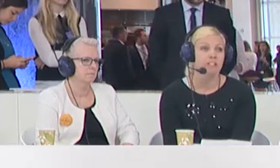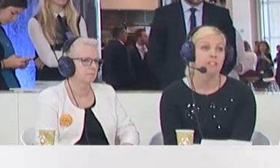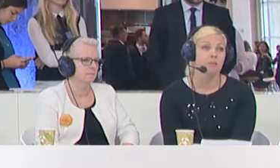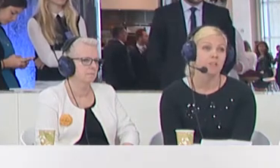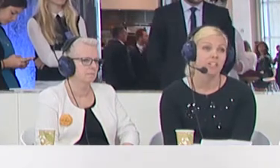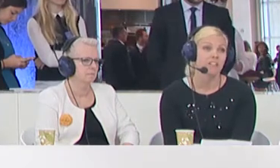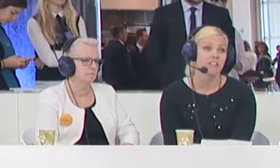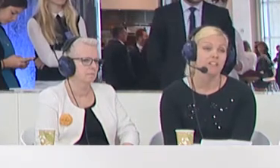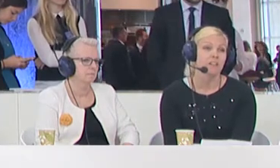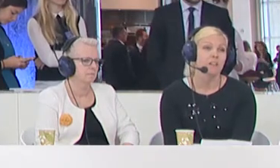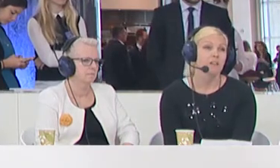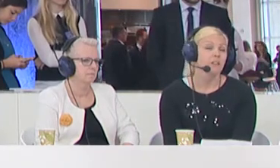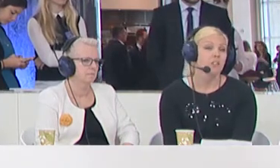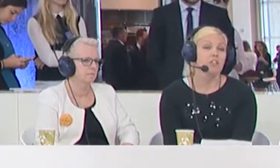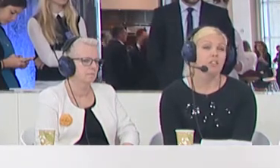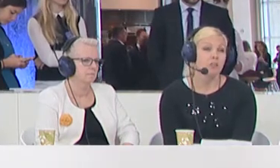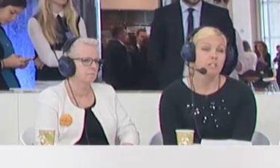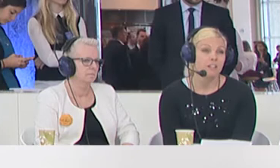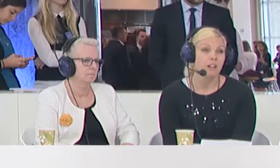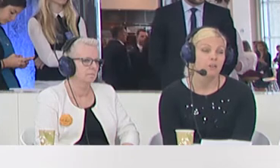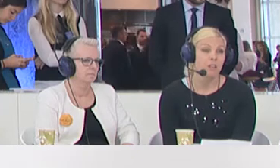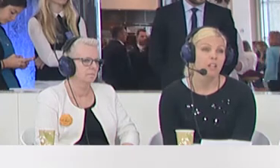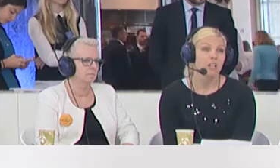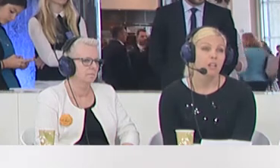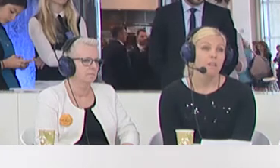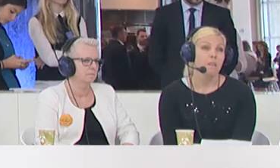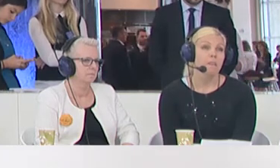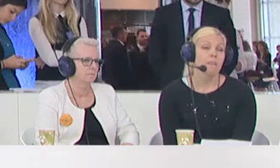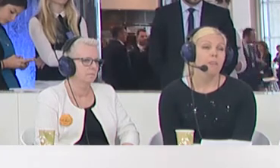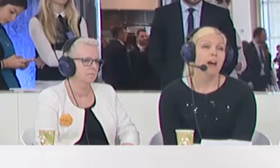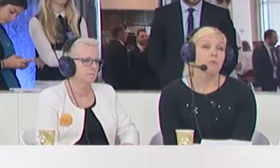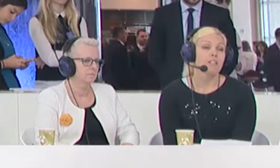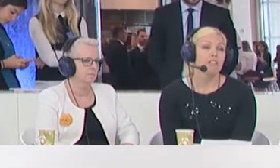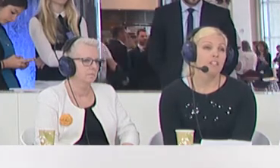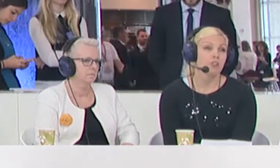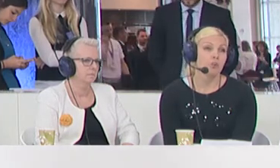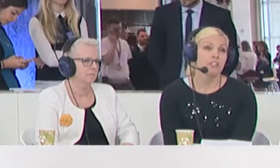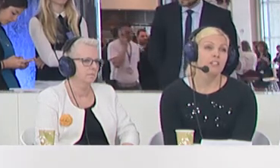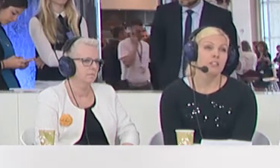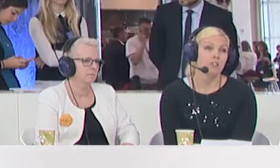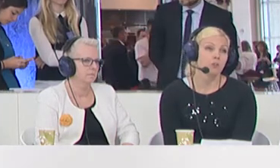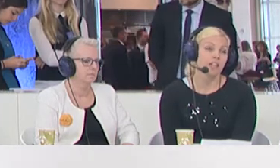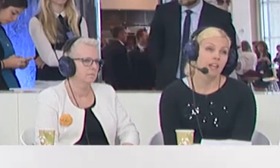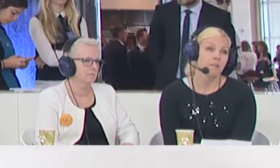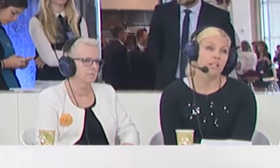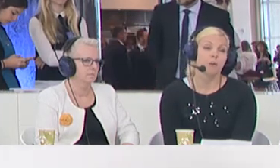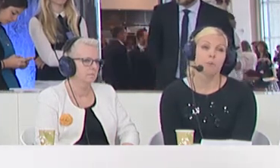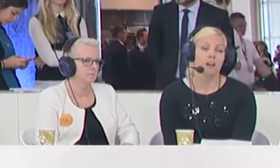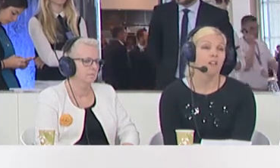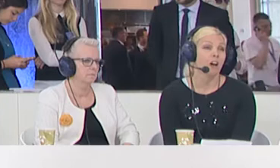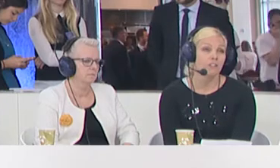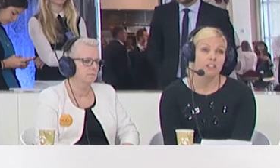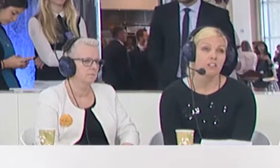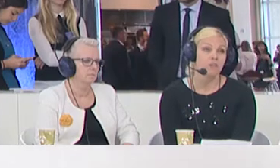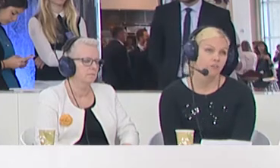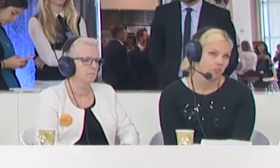families and communities. Just two weeks ago, I went to visit Jordan to an encampment where